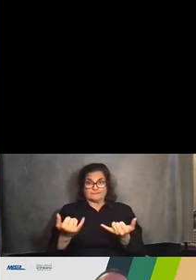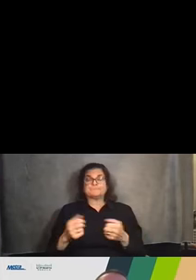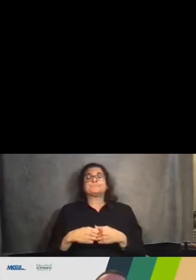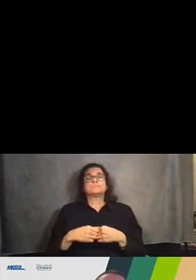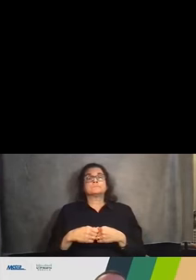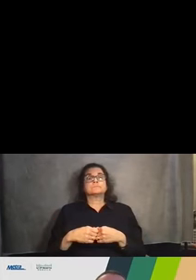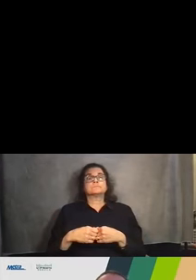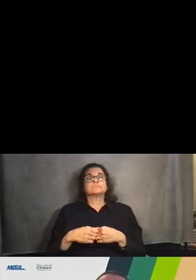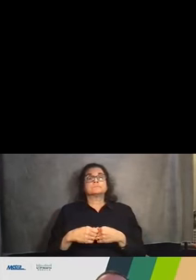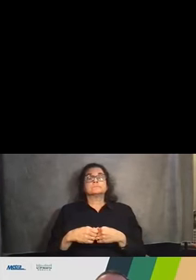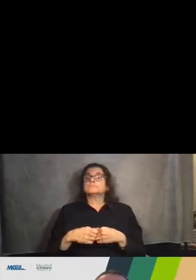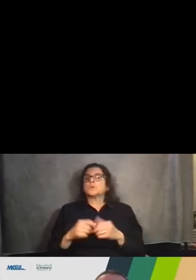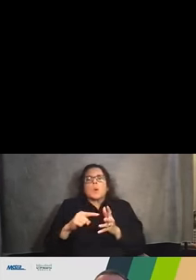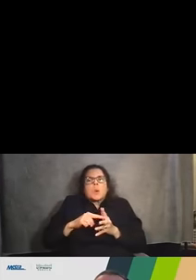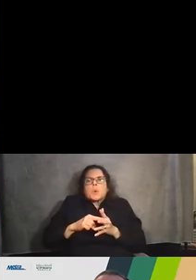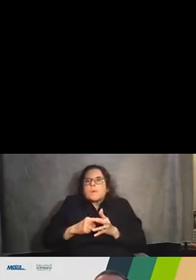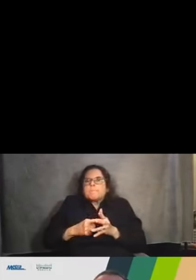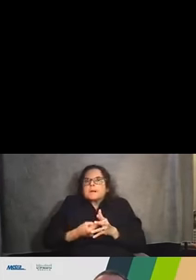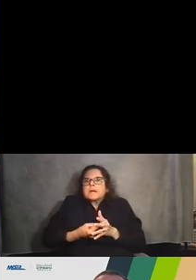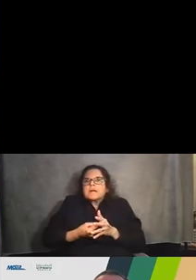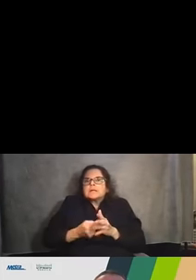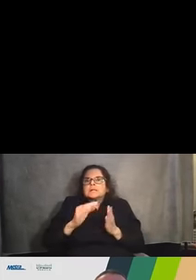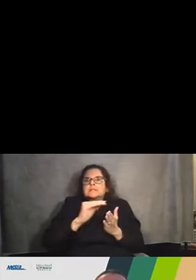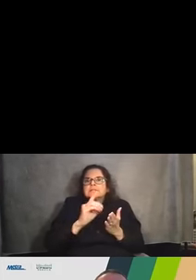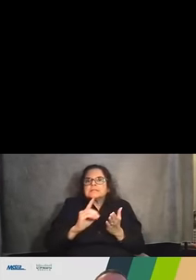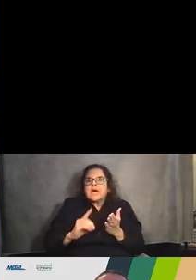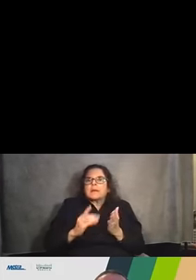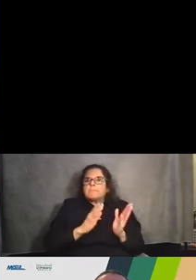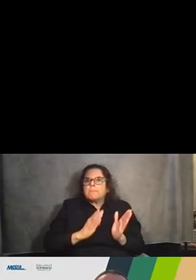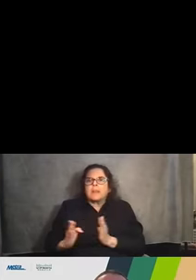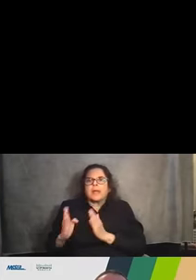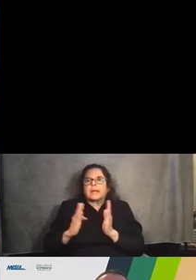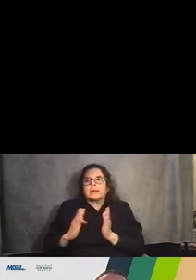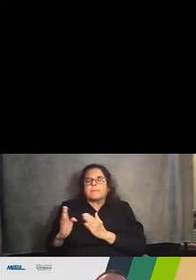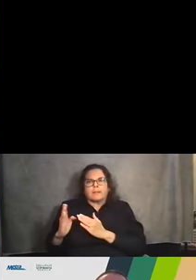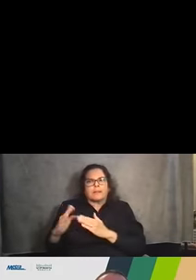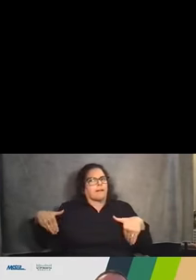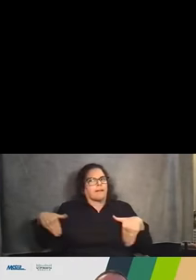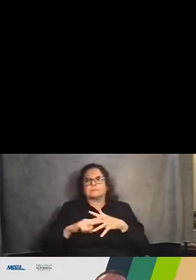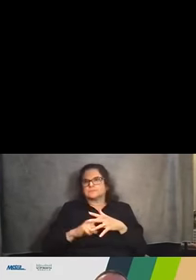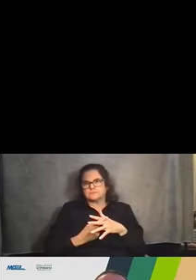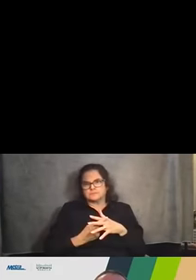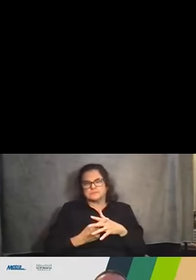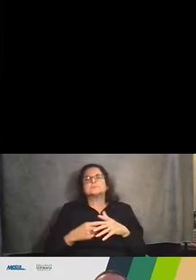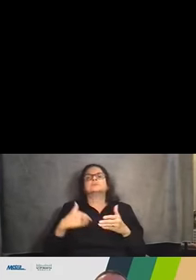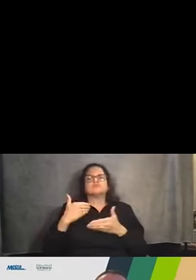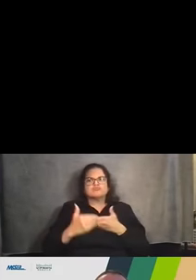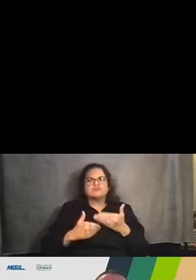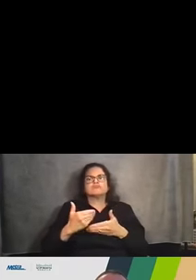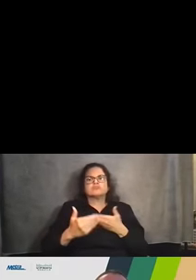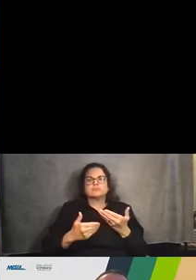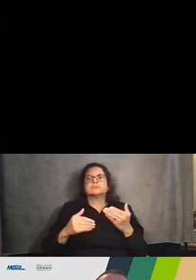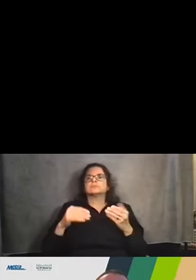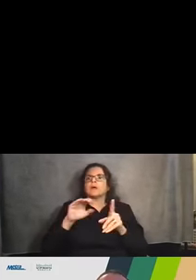currently in the early design and planning stage of this project. This includes the important environmental